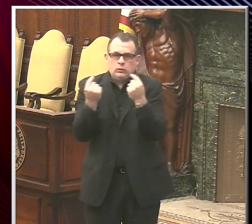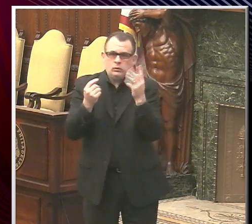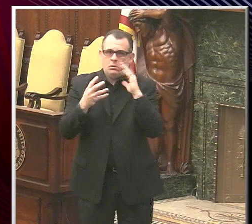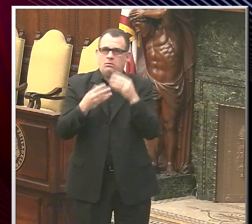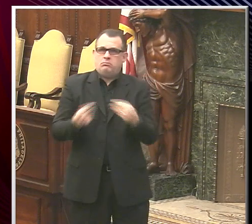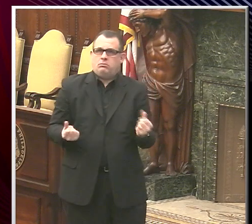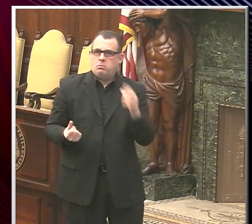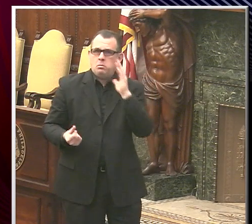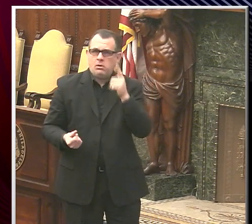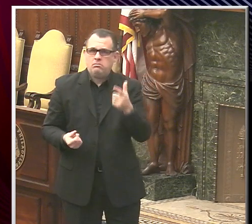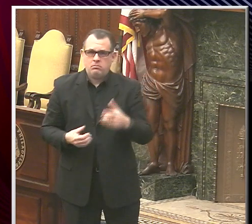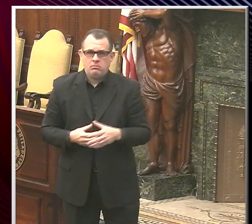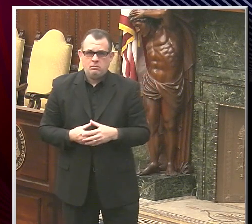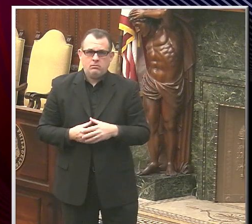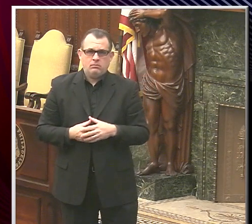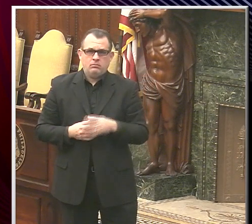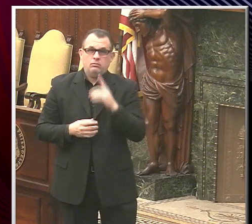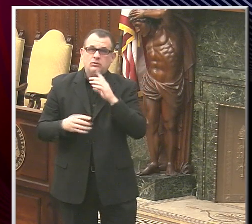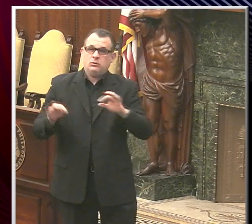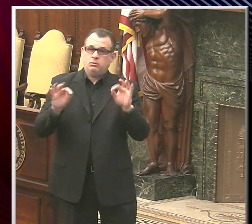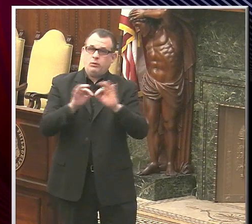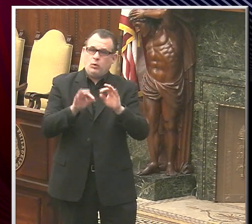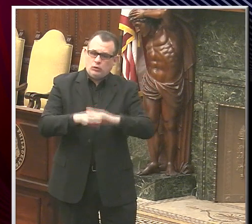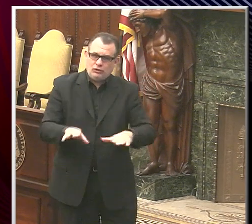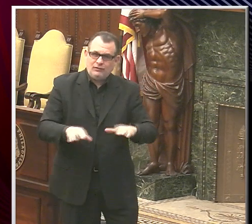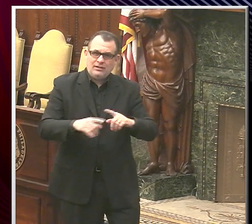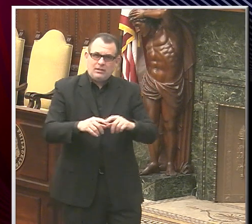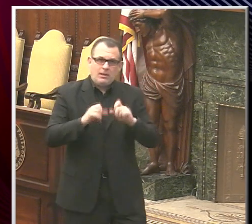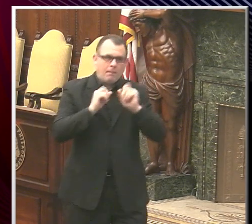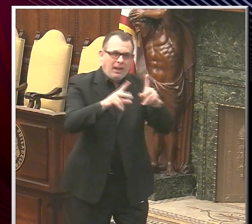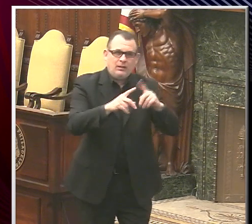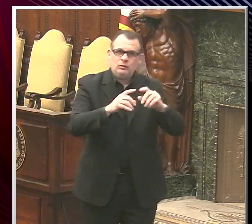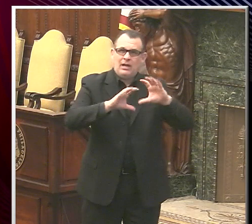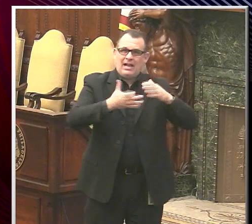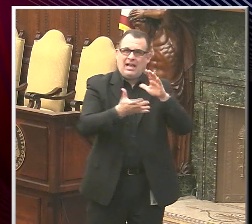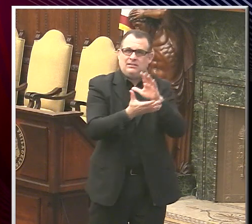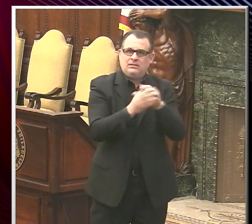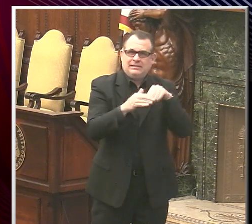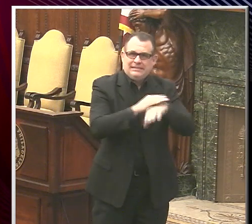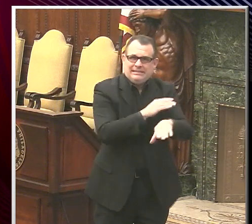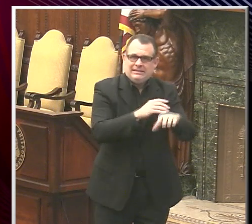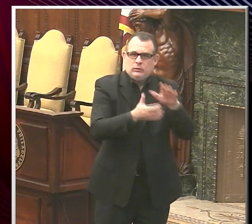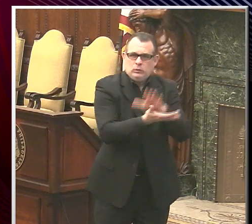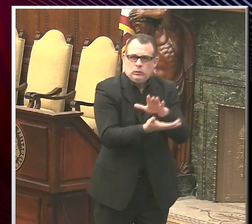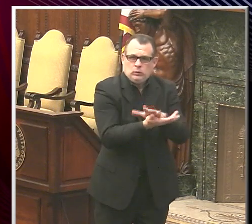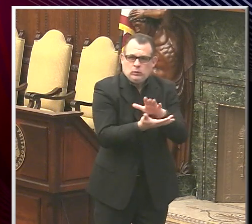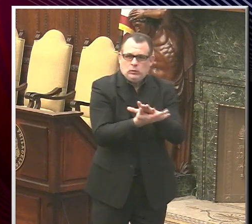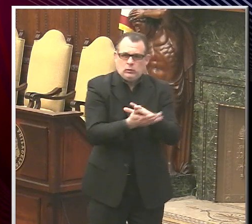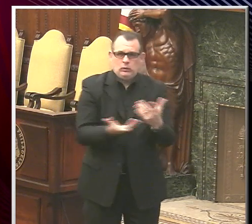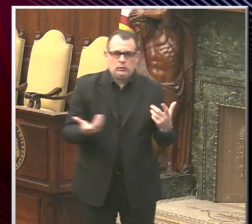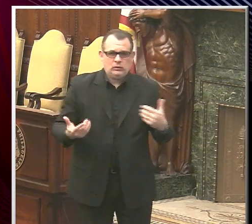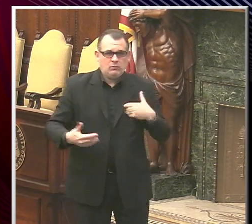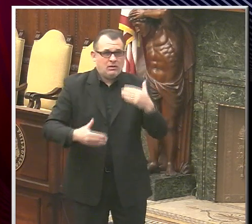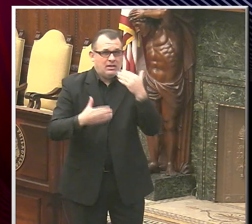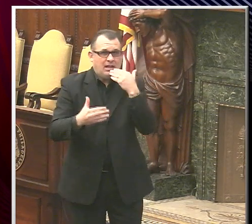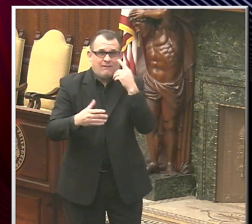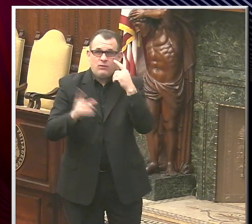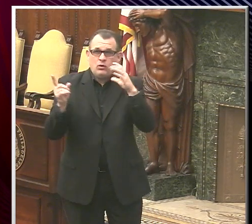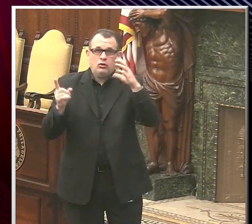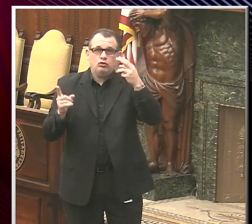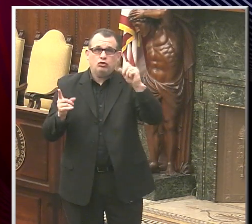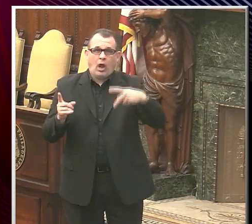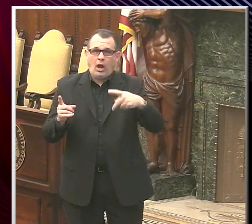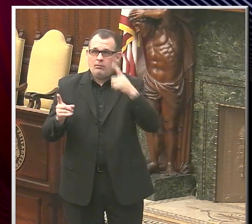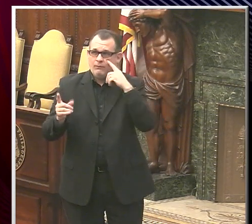It is imperative that our children get back to in-person learning, and every Philadelphian should be thankful that CHOP is able to offer its